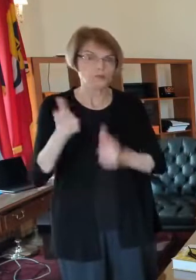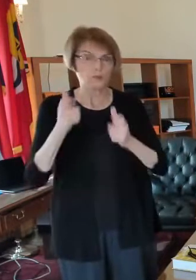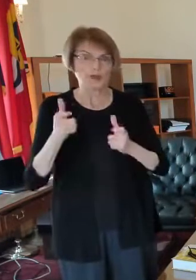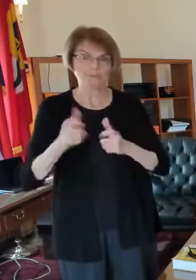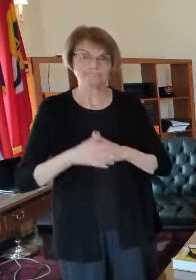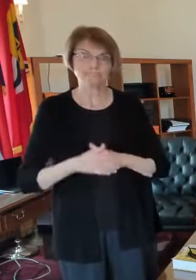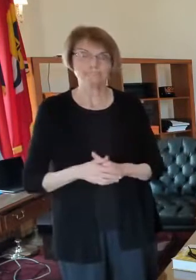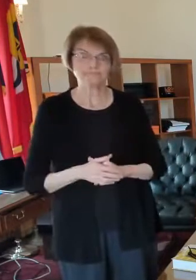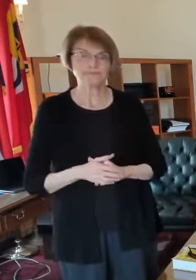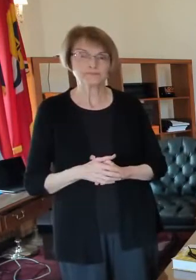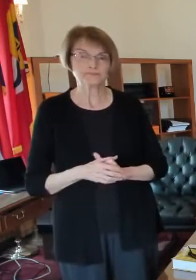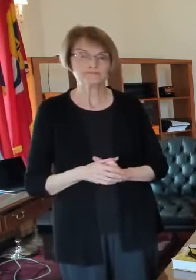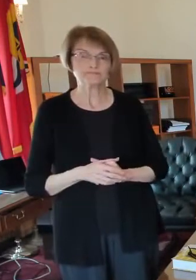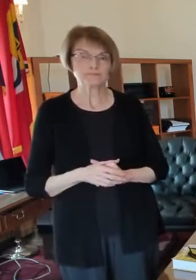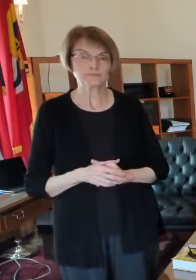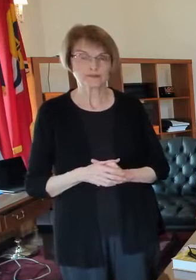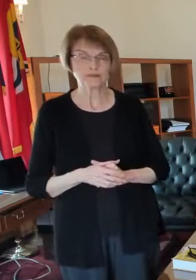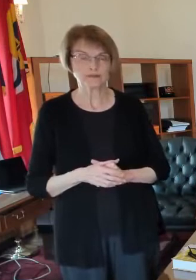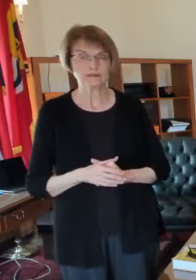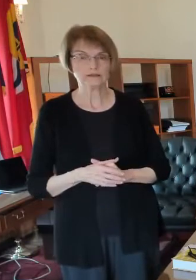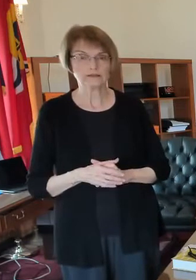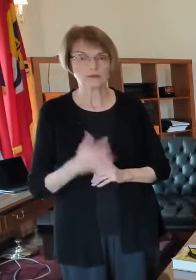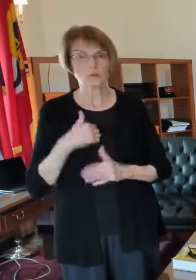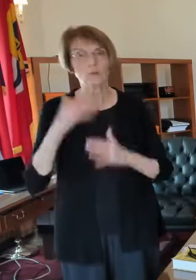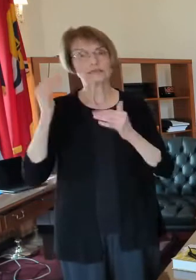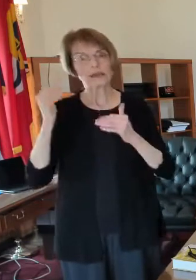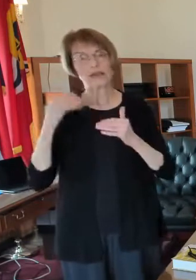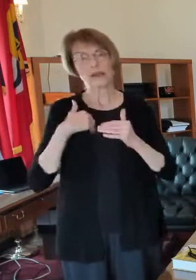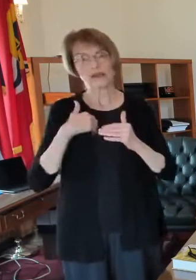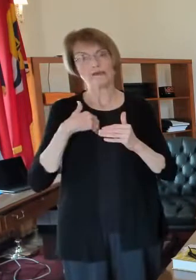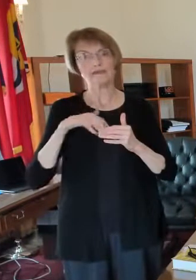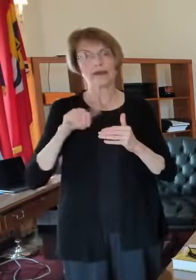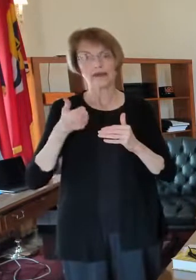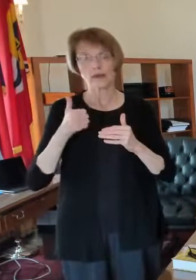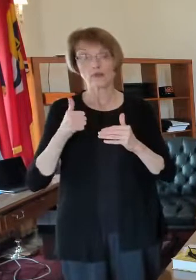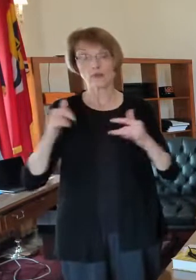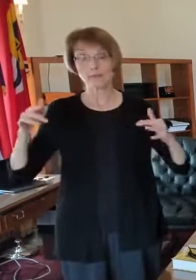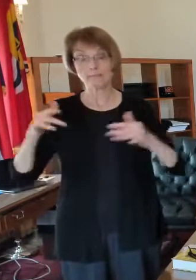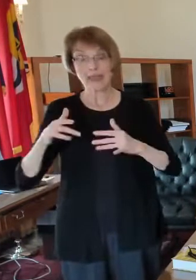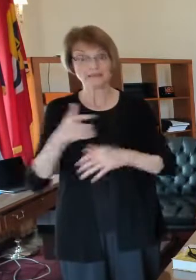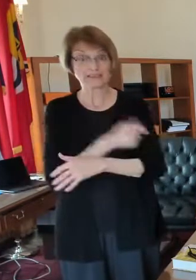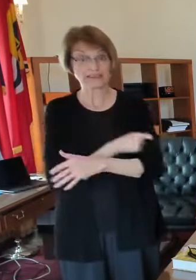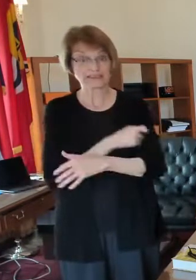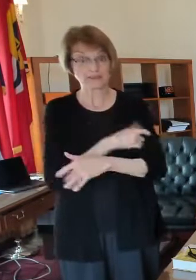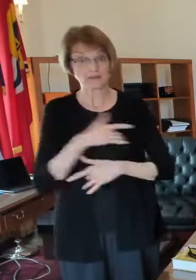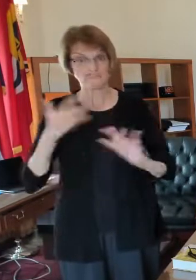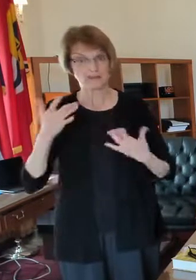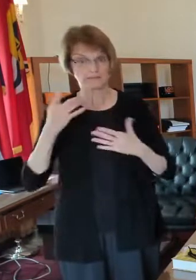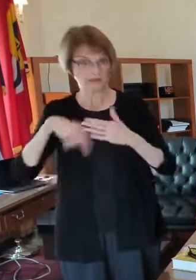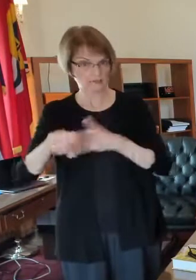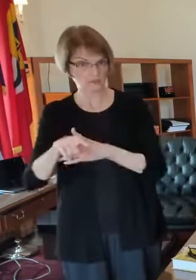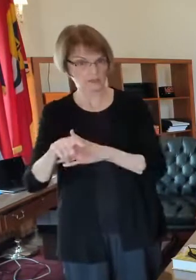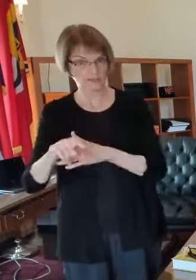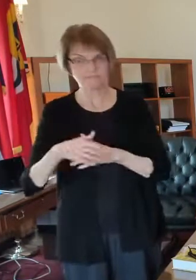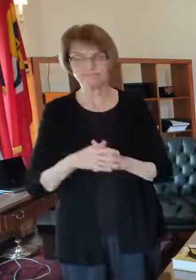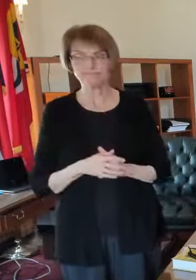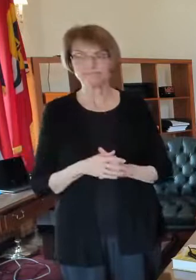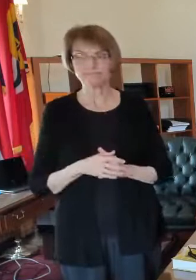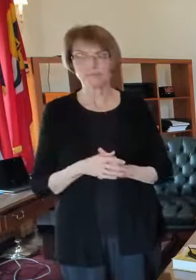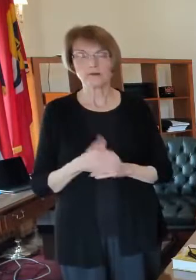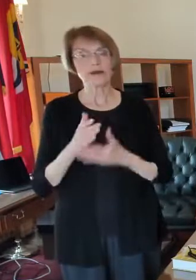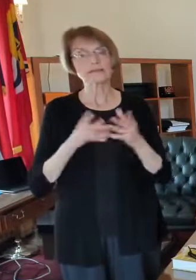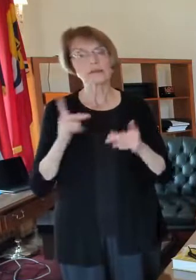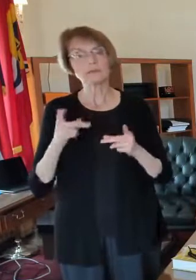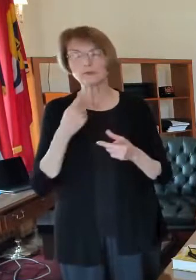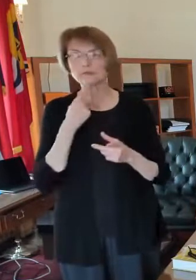possible so uh we do have expect to have another mass vaccination event next week um and and you know some people